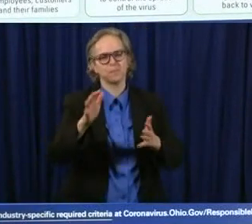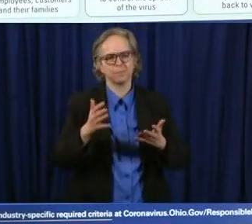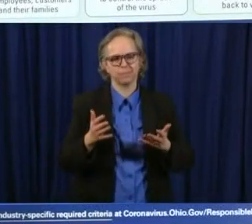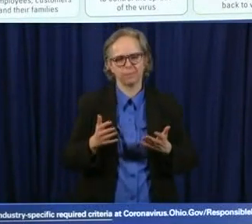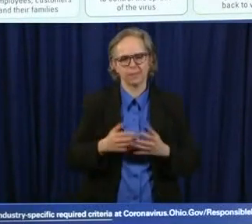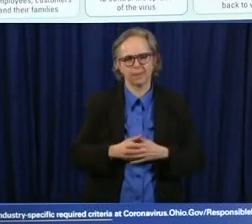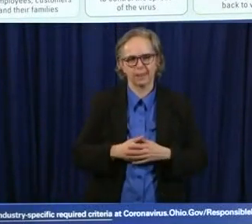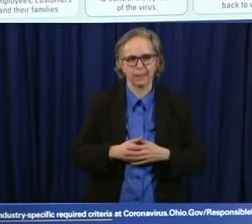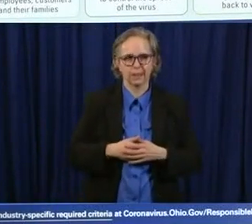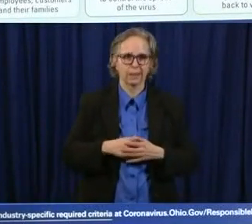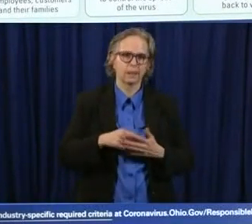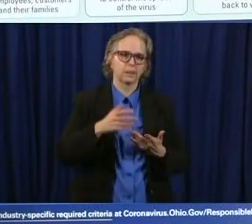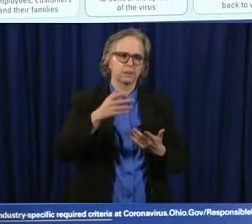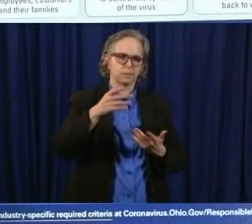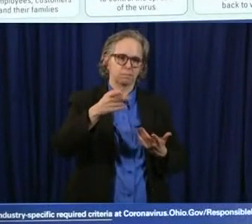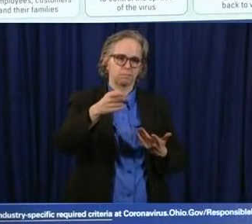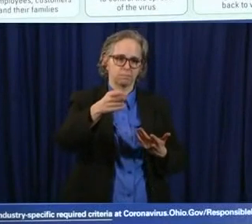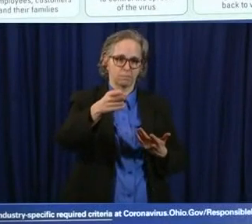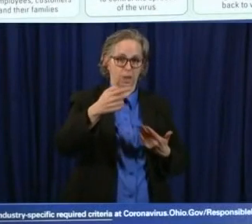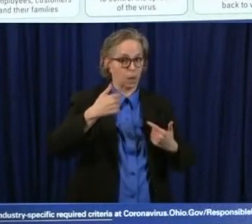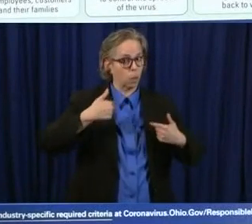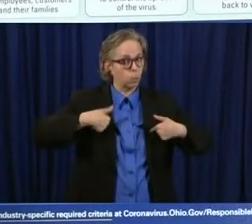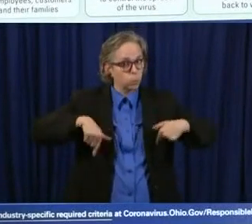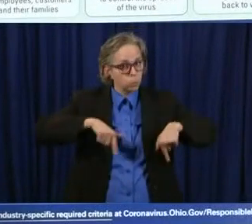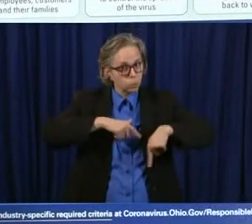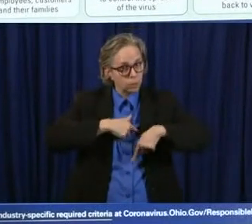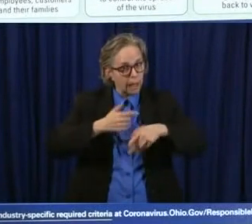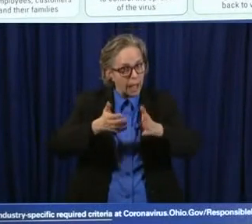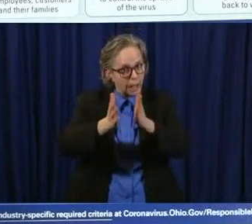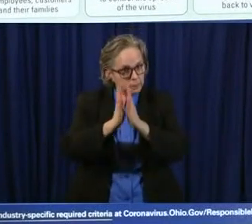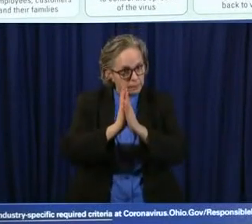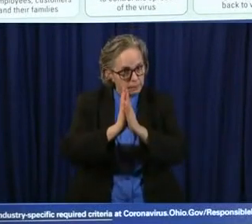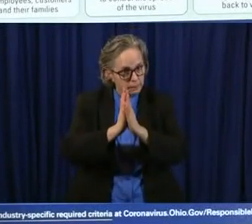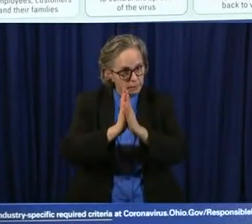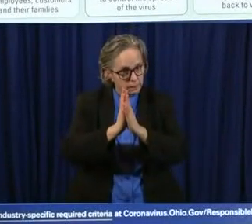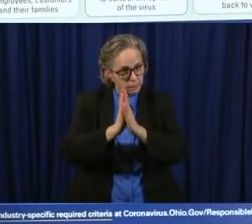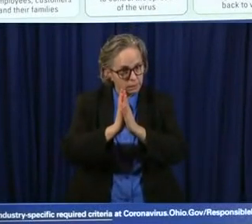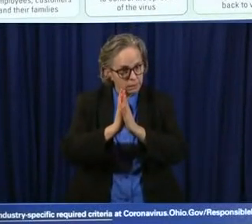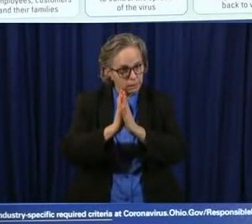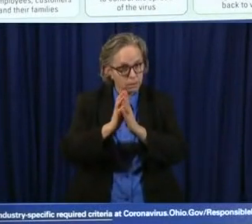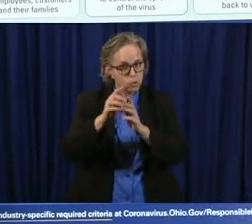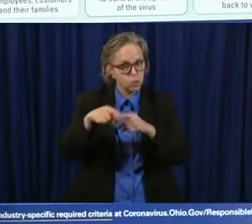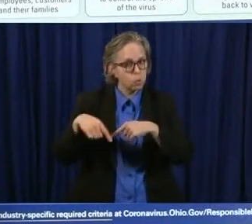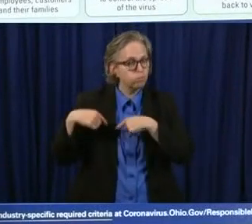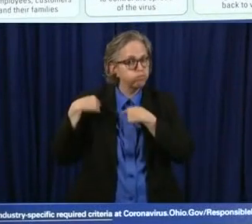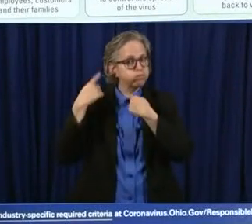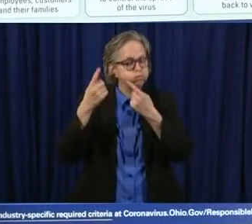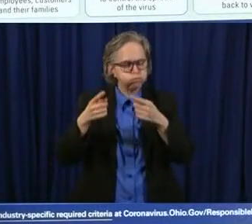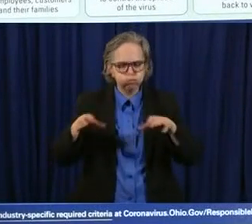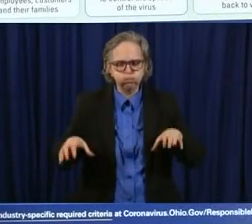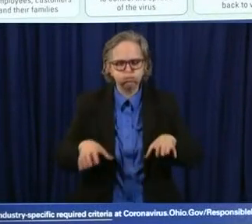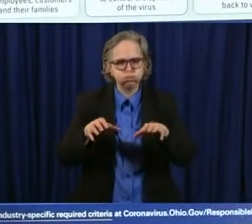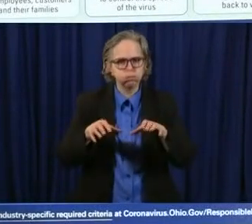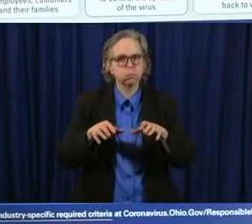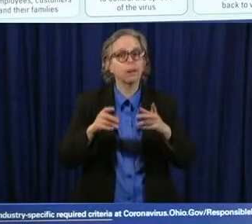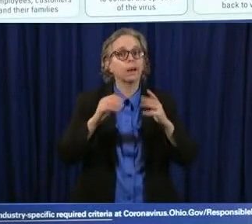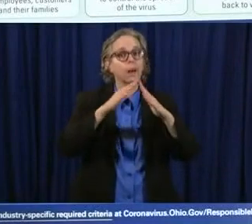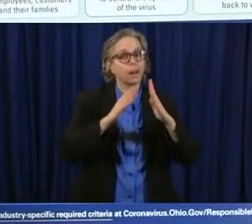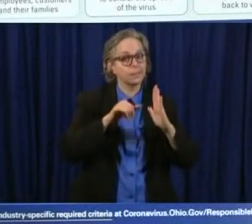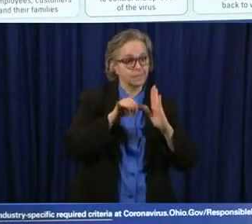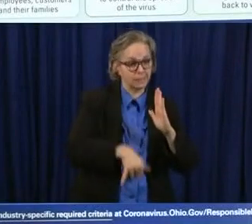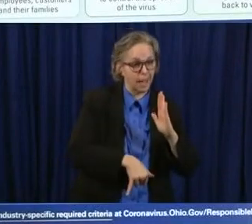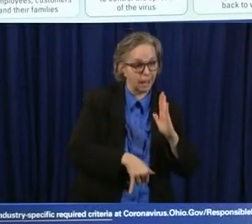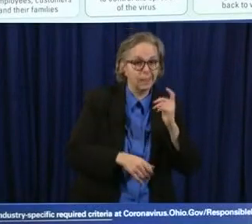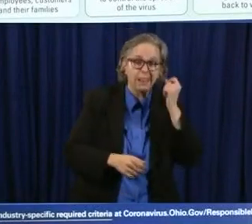asking them to do pretty much what they've been doing um be reasonable be rational uh you know don't don't take